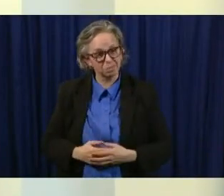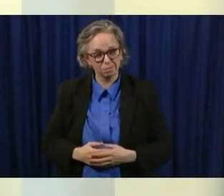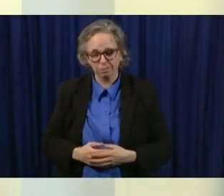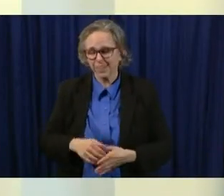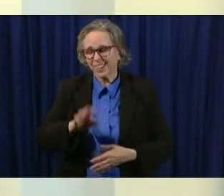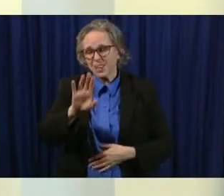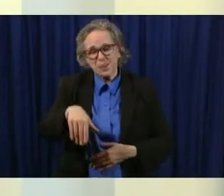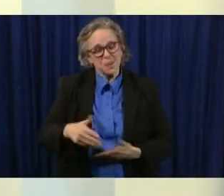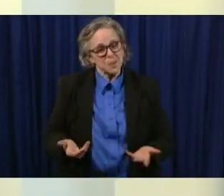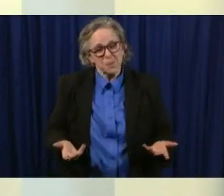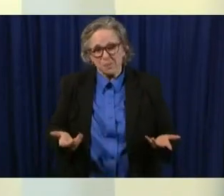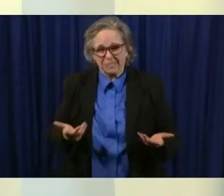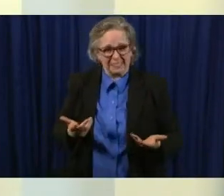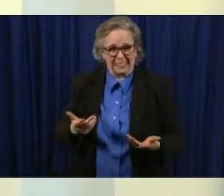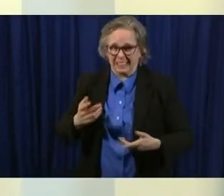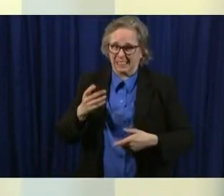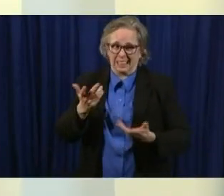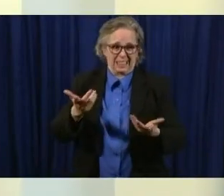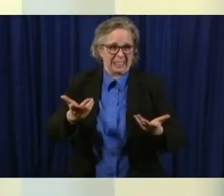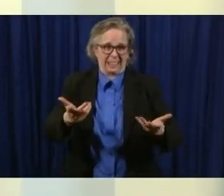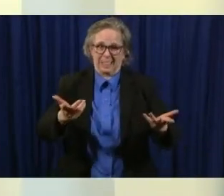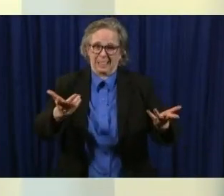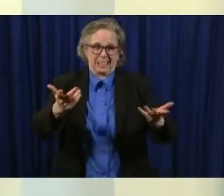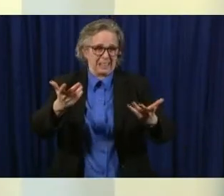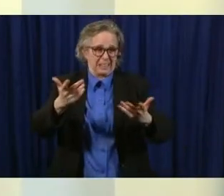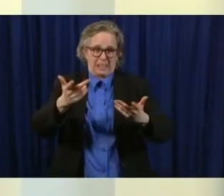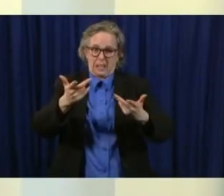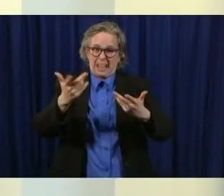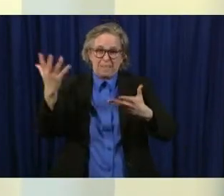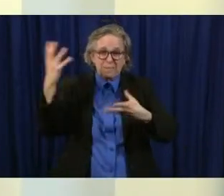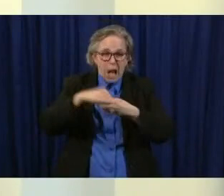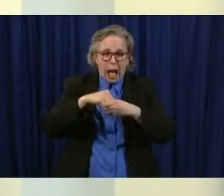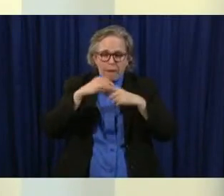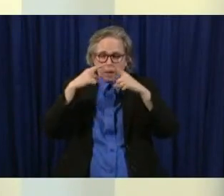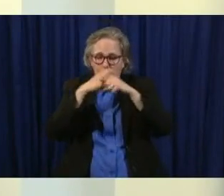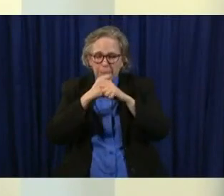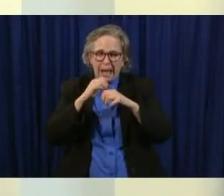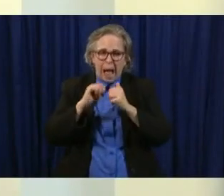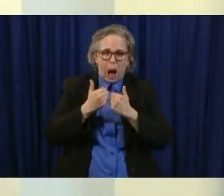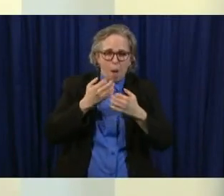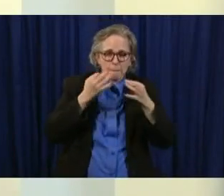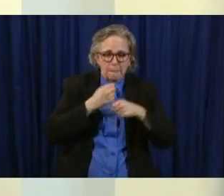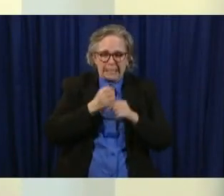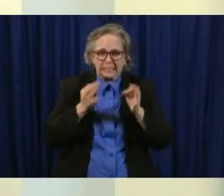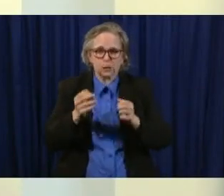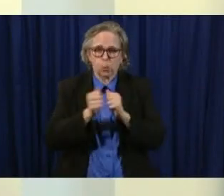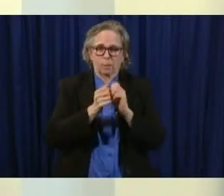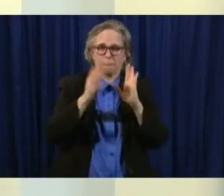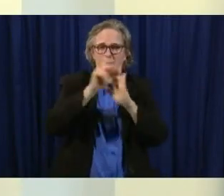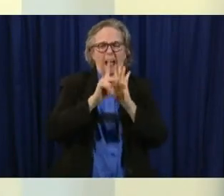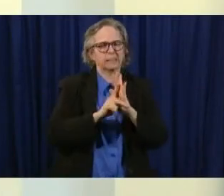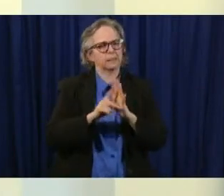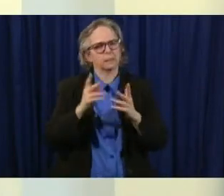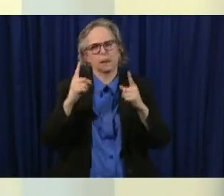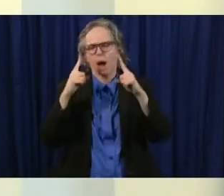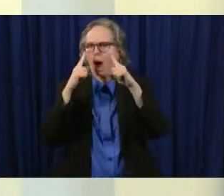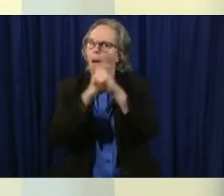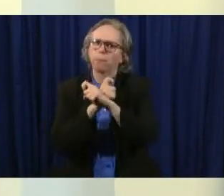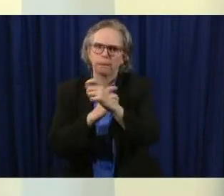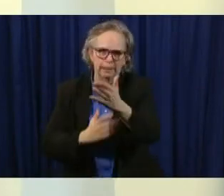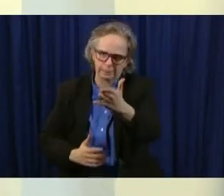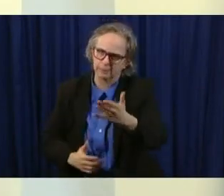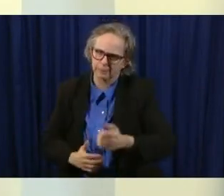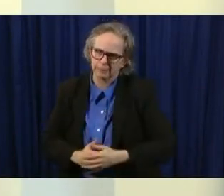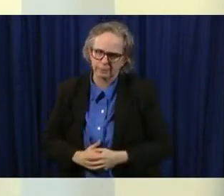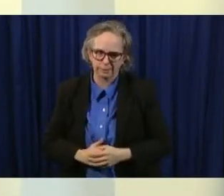policy decisions but then we also are looking at a spectrum of layering from the lowest risk the least of us getting around and